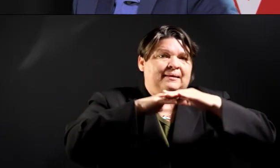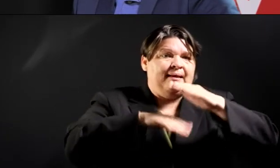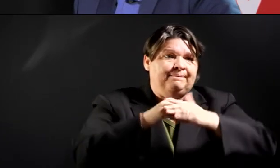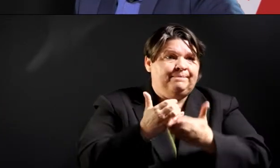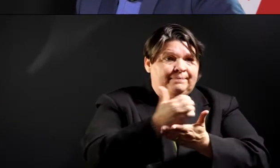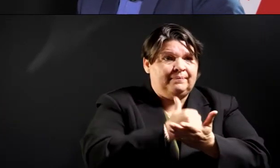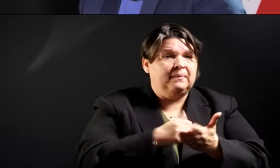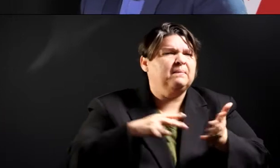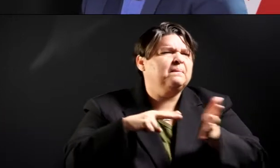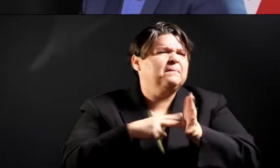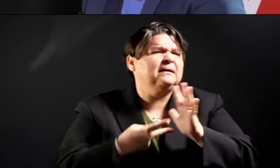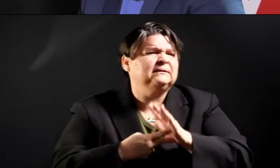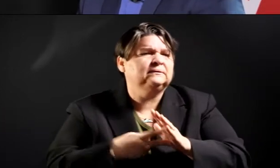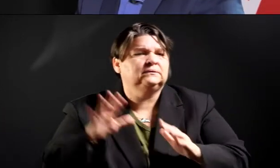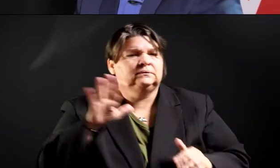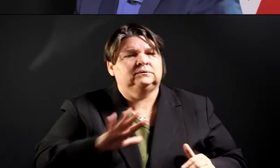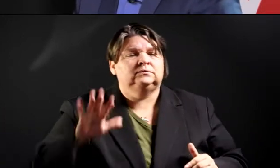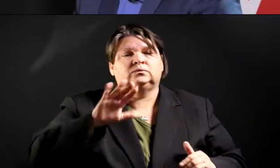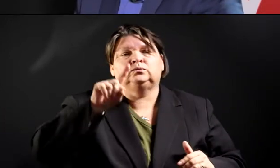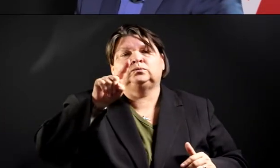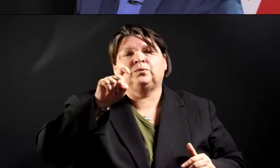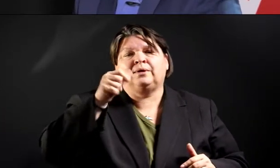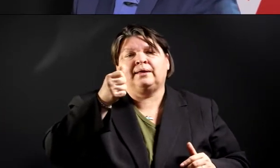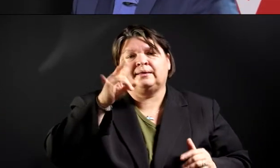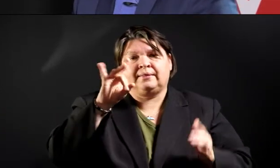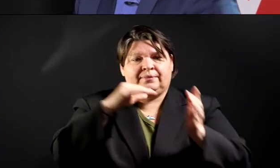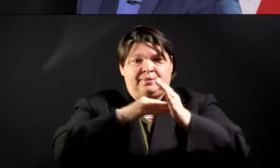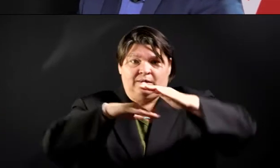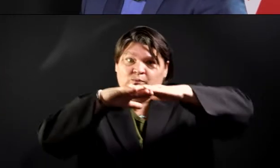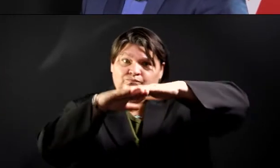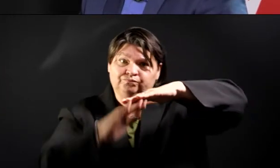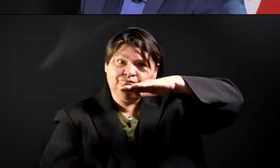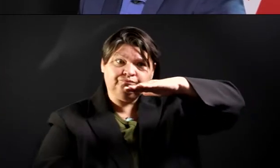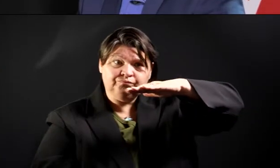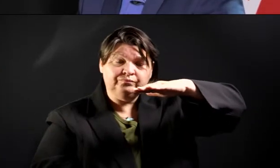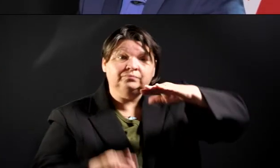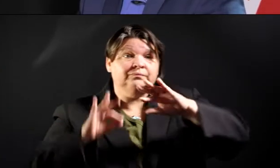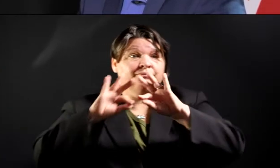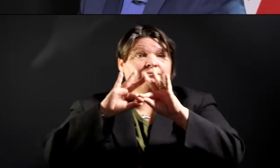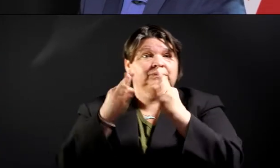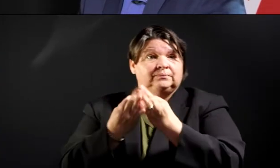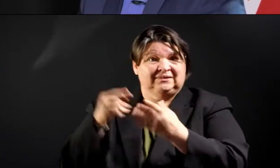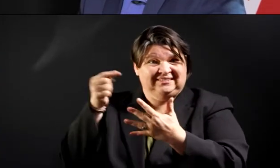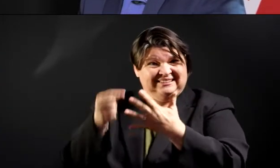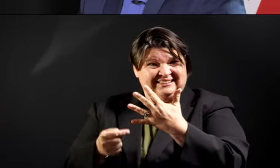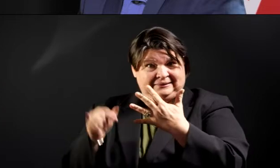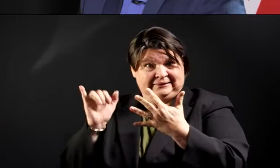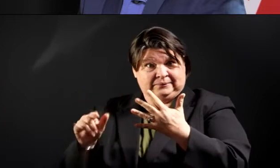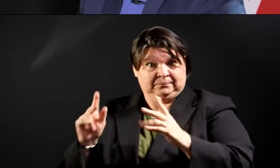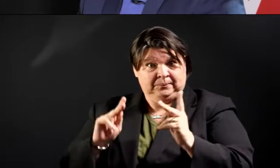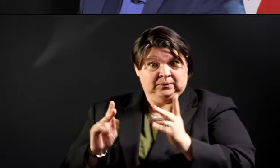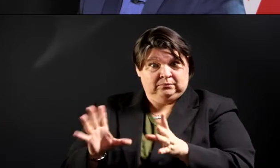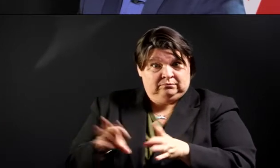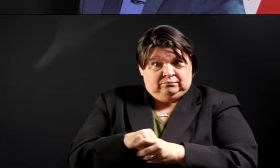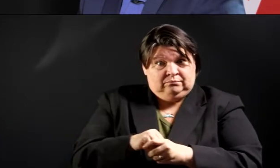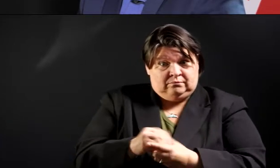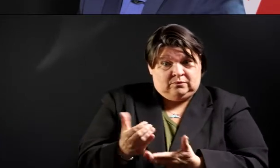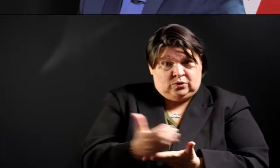,000 or less for a family of four, qualify for three-month,